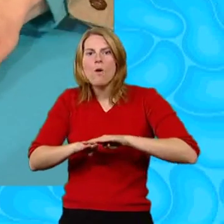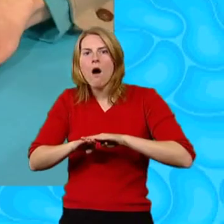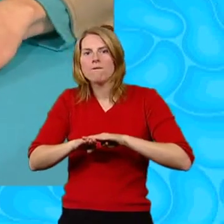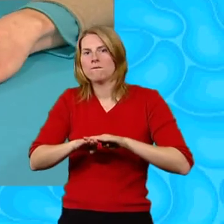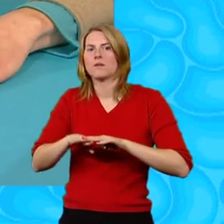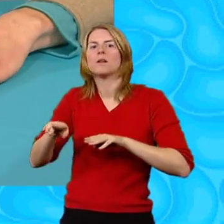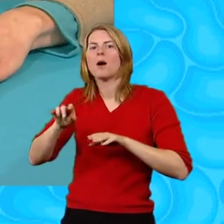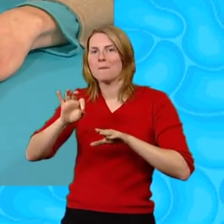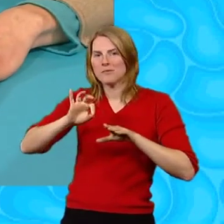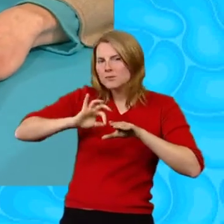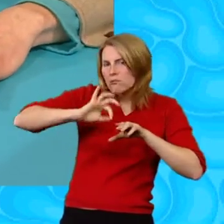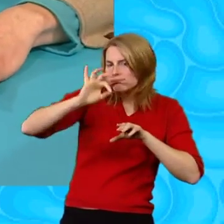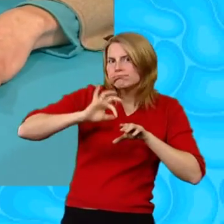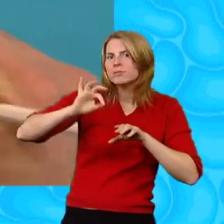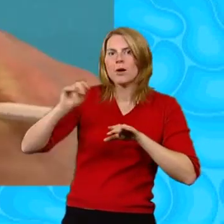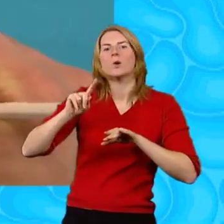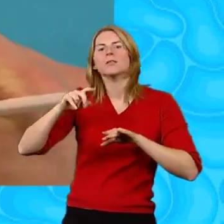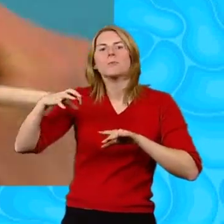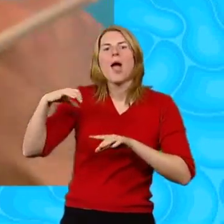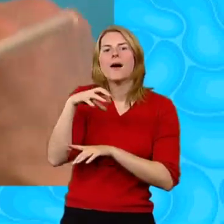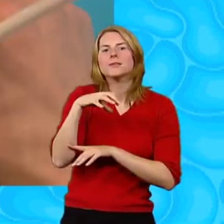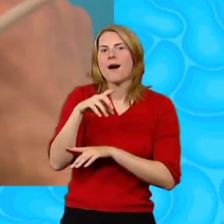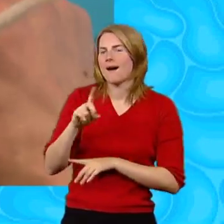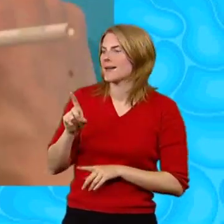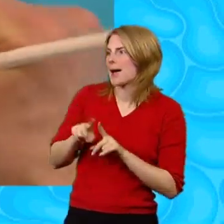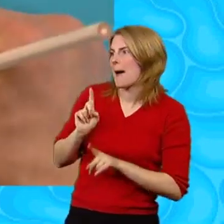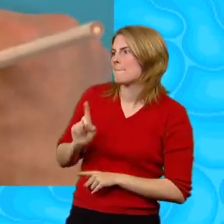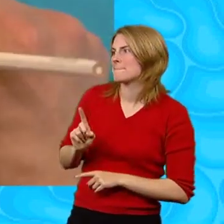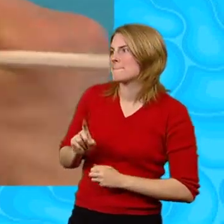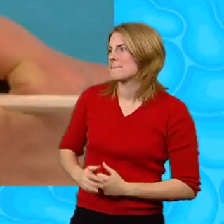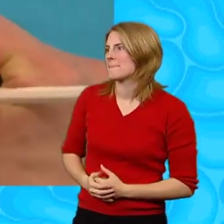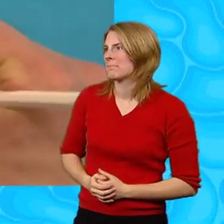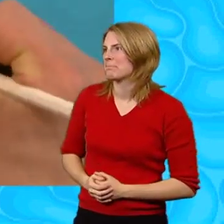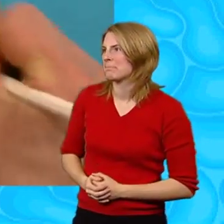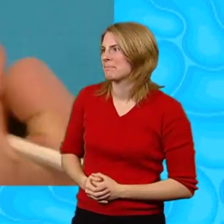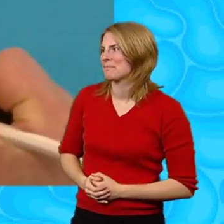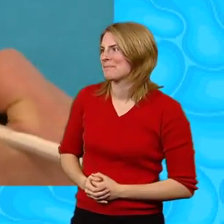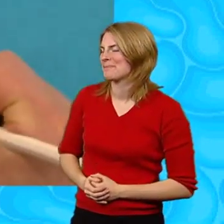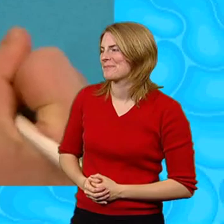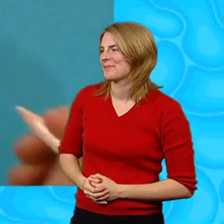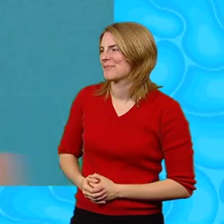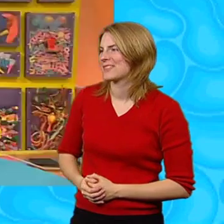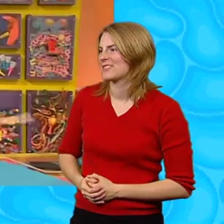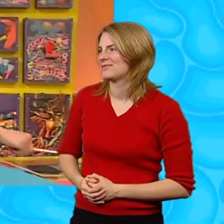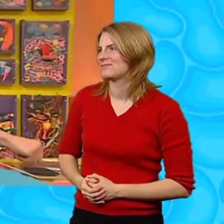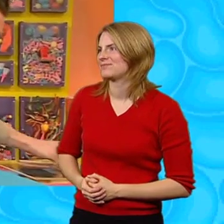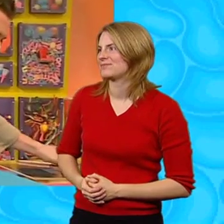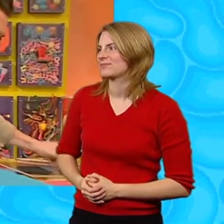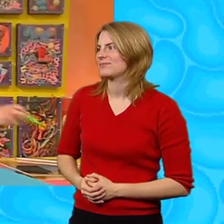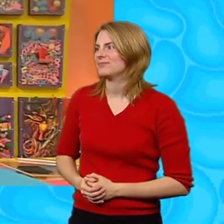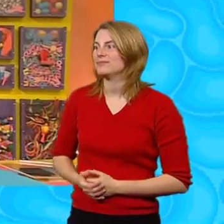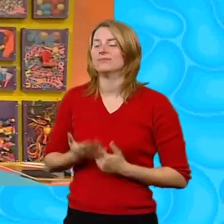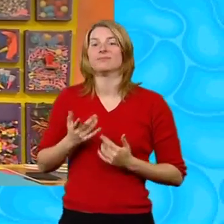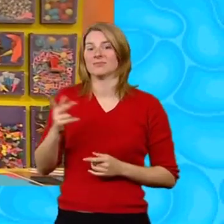with our pencil Let's draw a spider shape Like that Like that Here we go Now